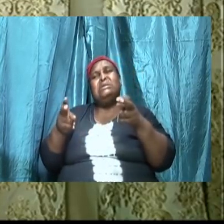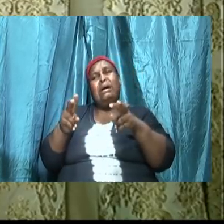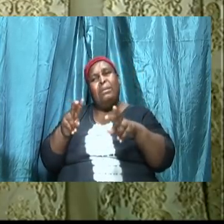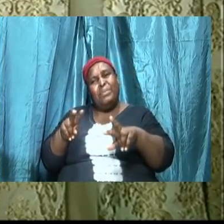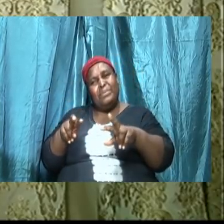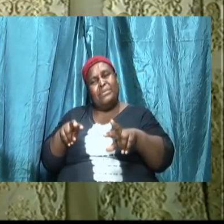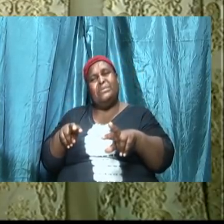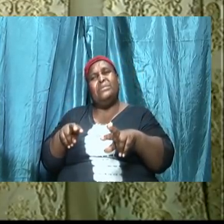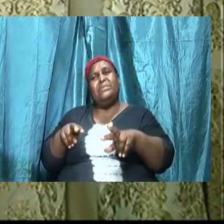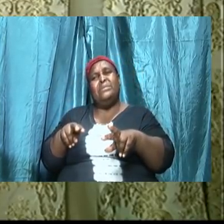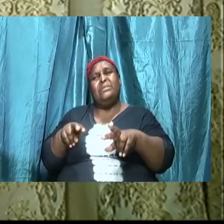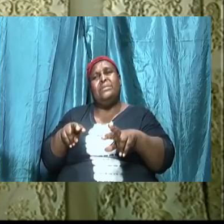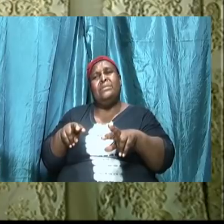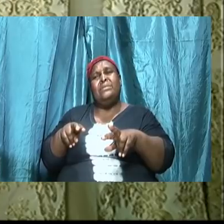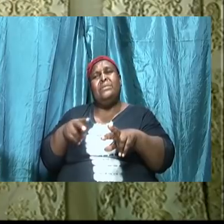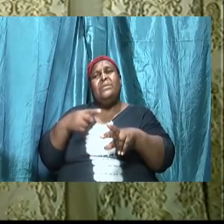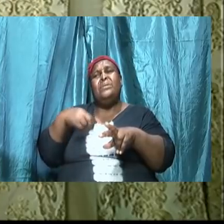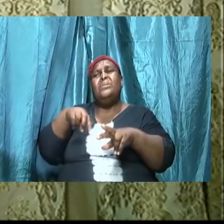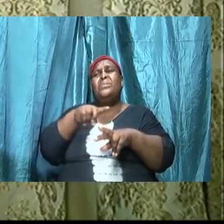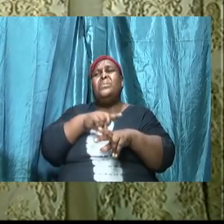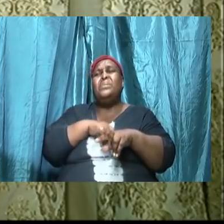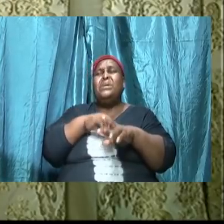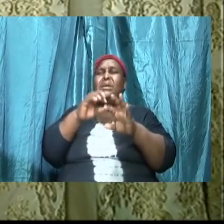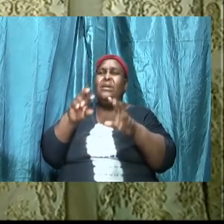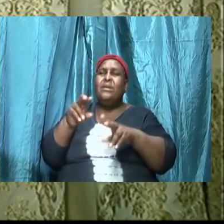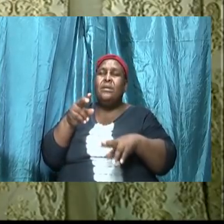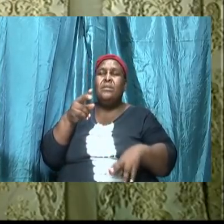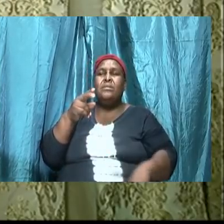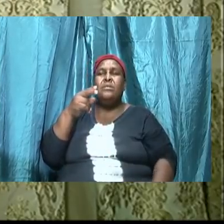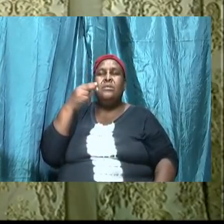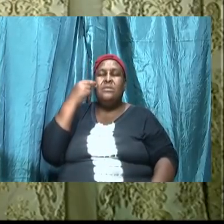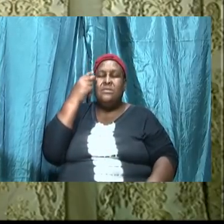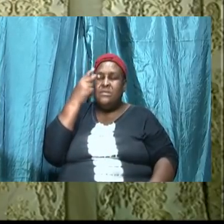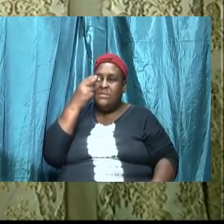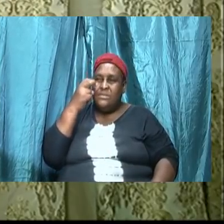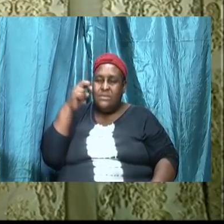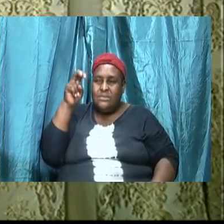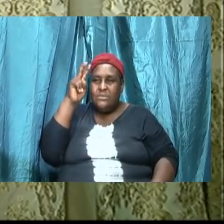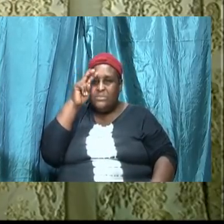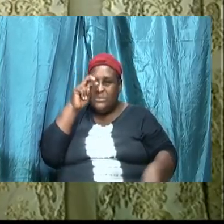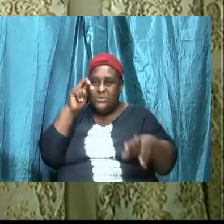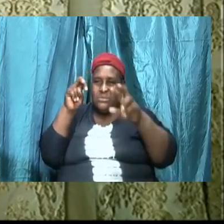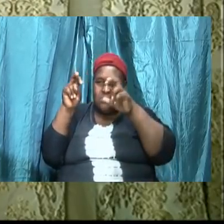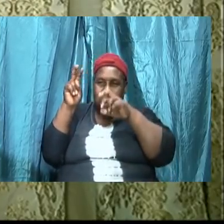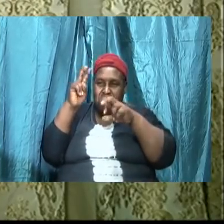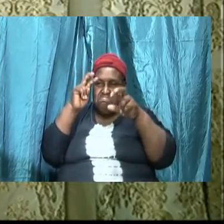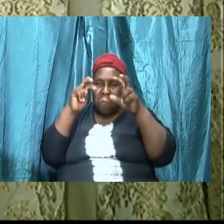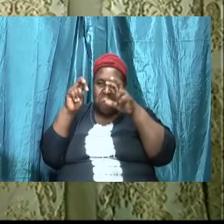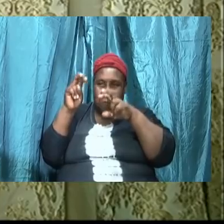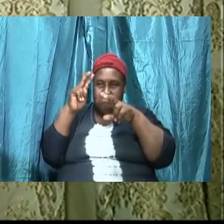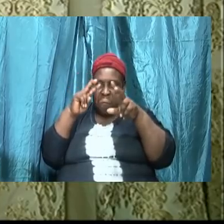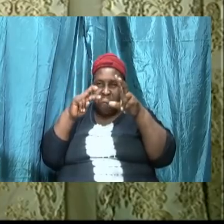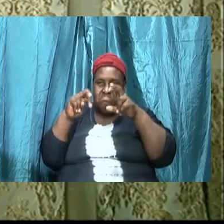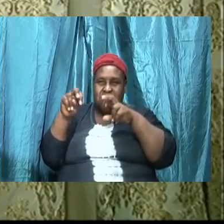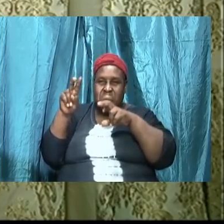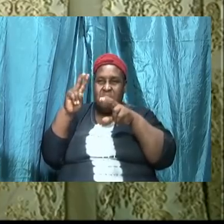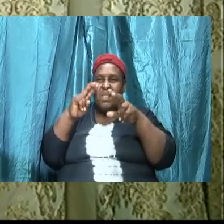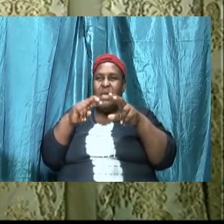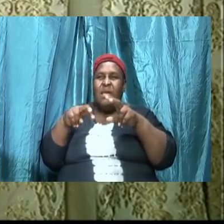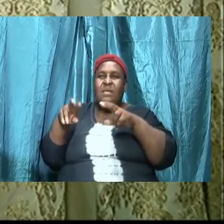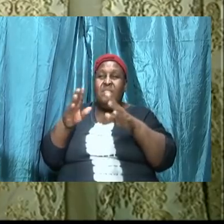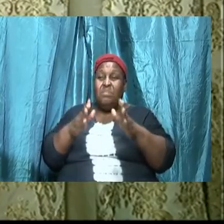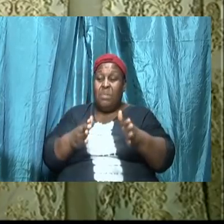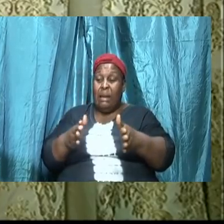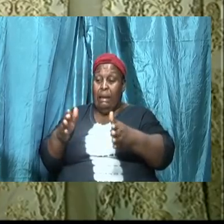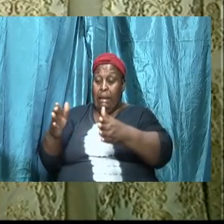we can visualize and maintain in our cranium the plot and